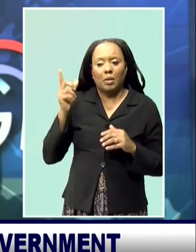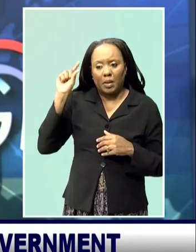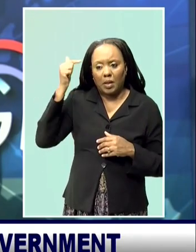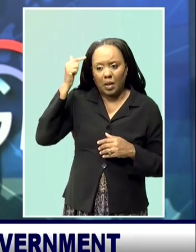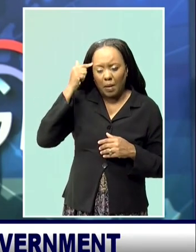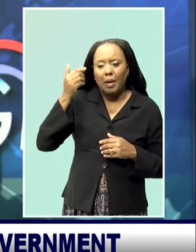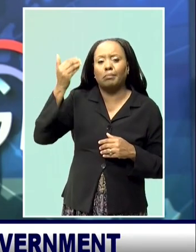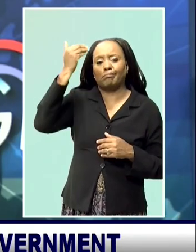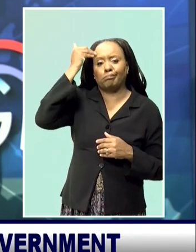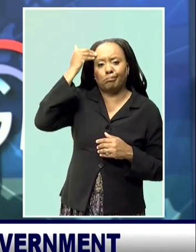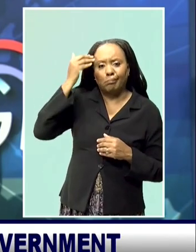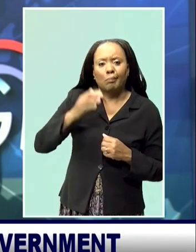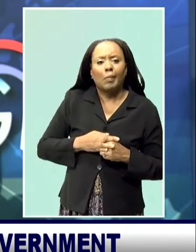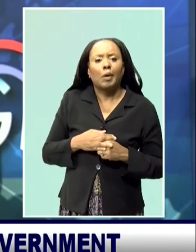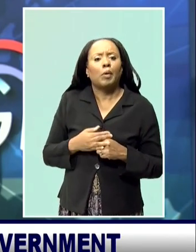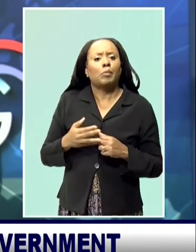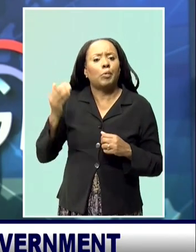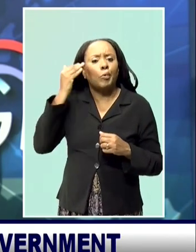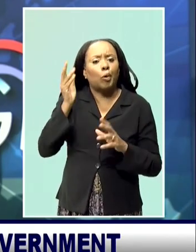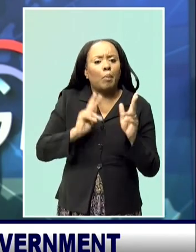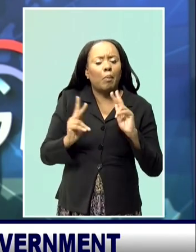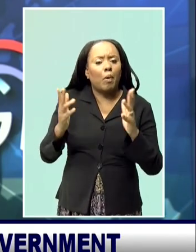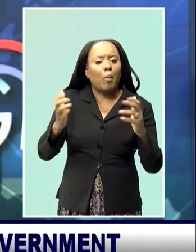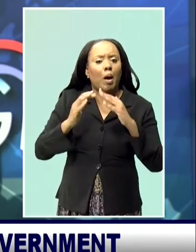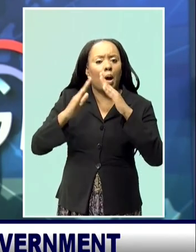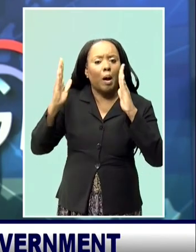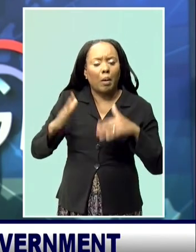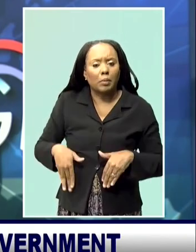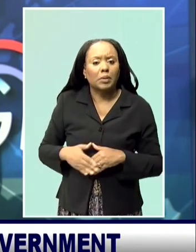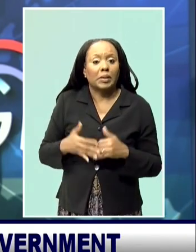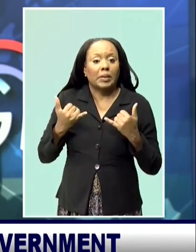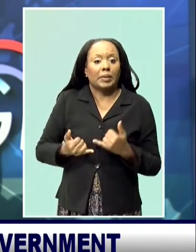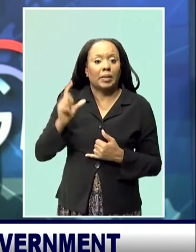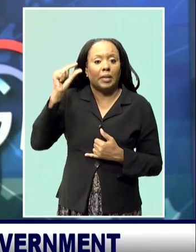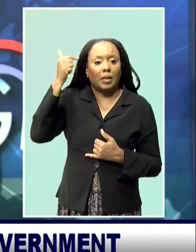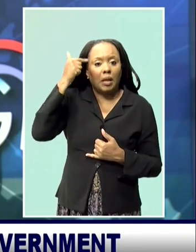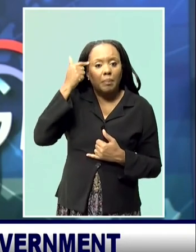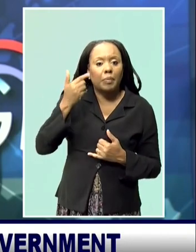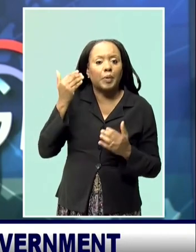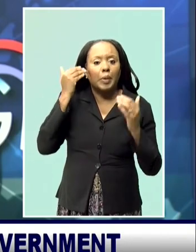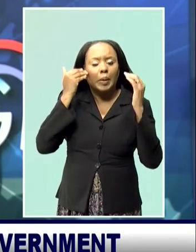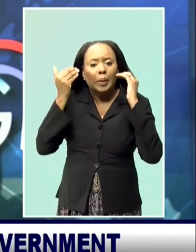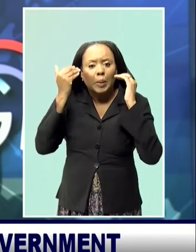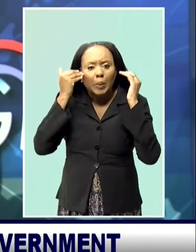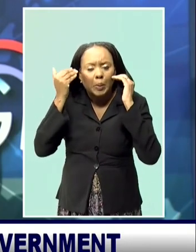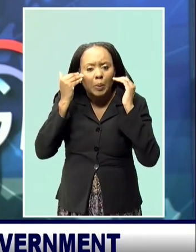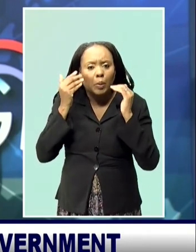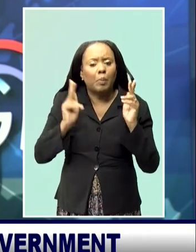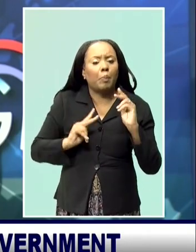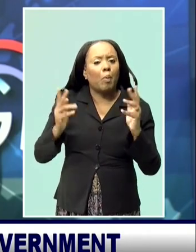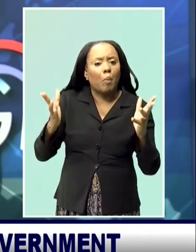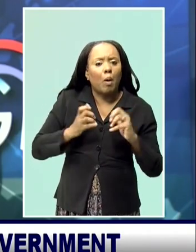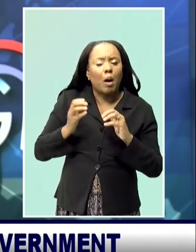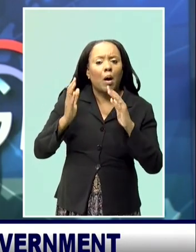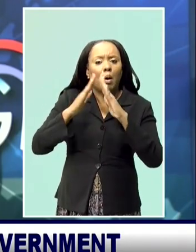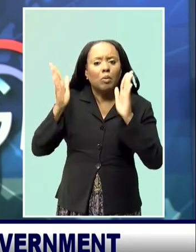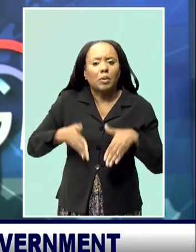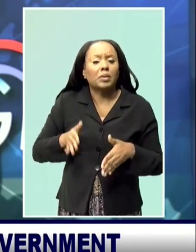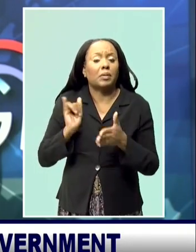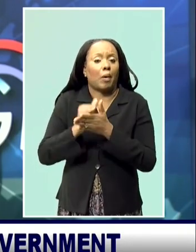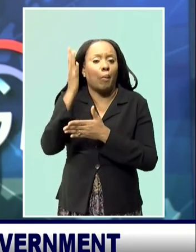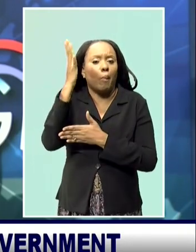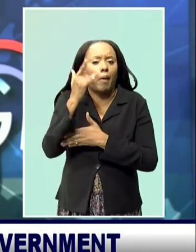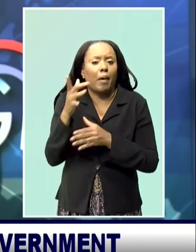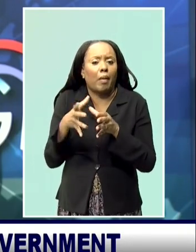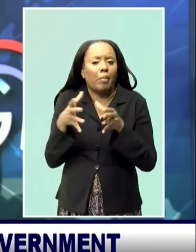for the Mia Amor multi-led administration and ongoing projects are stimulating economic activity. Minister Sutherland says government